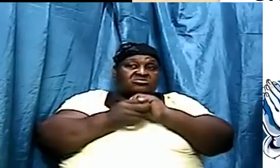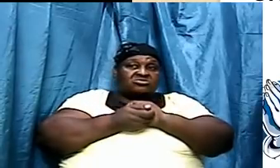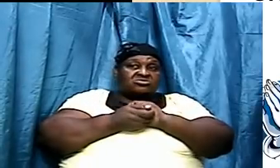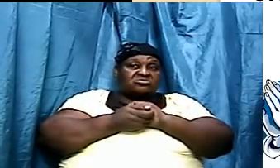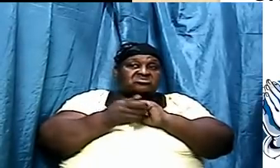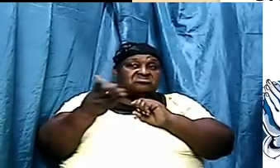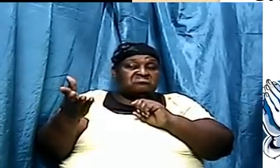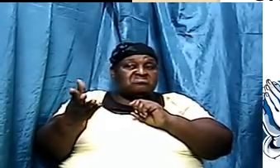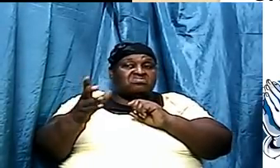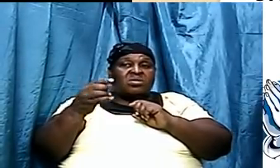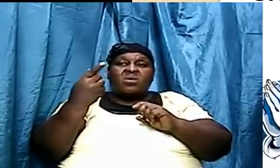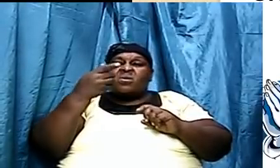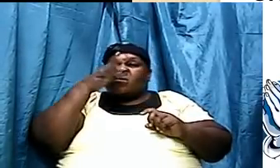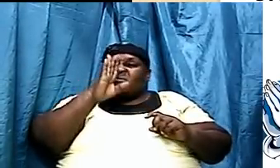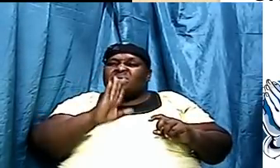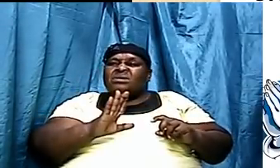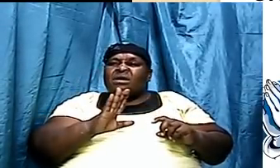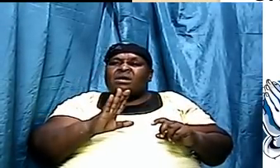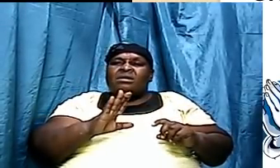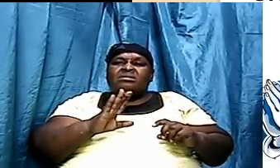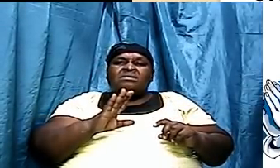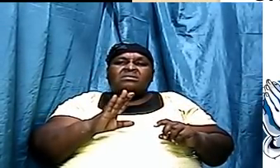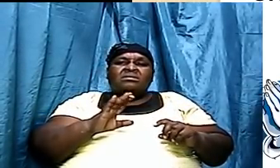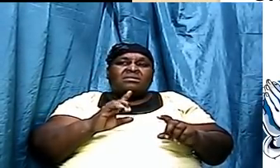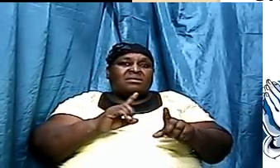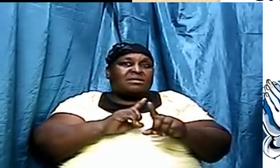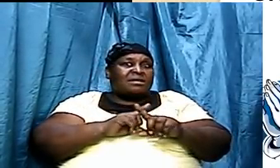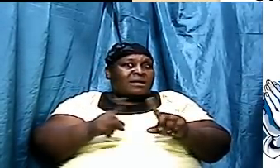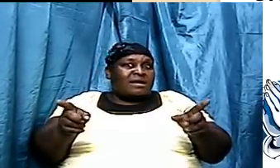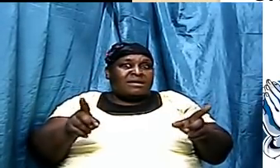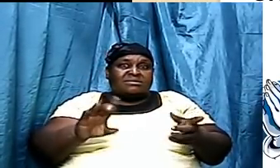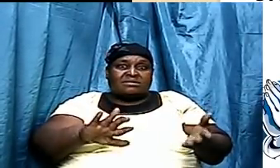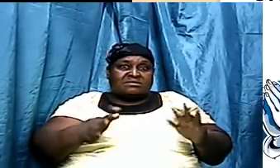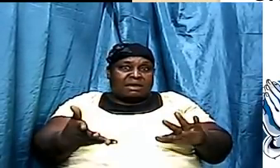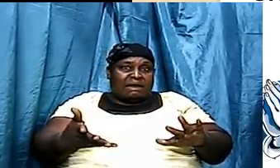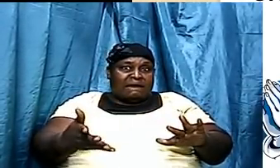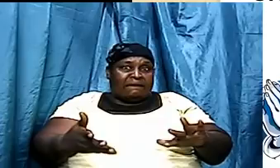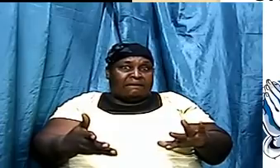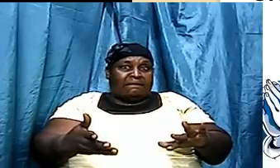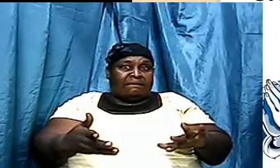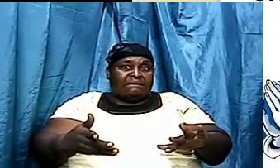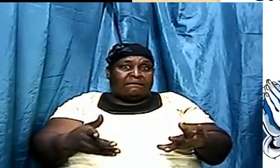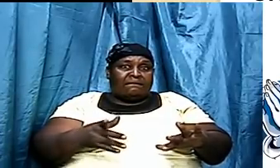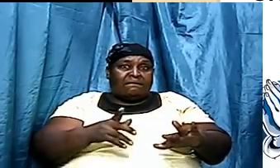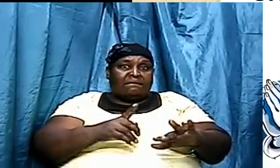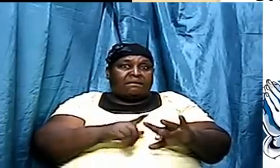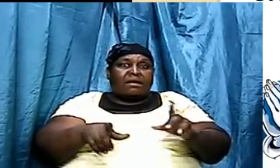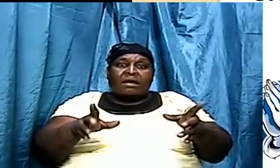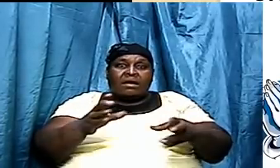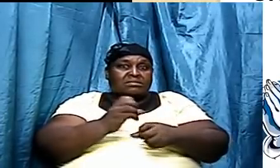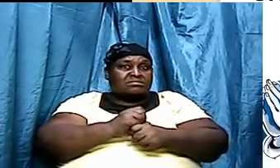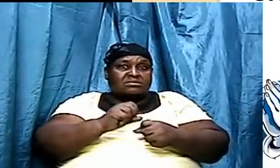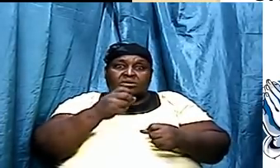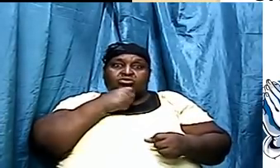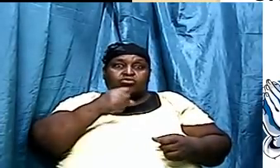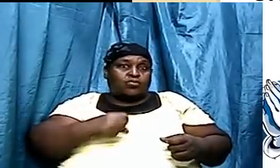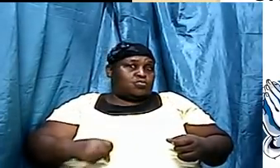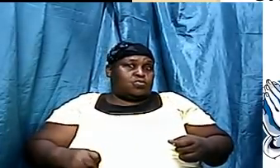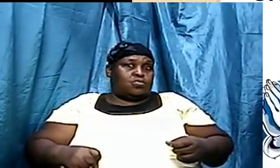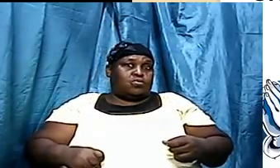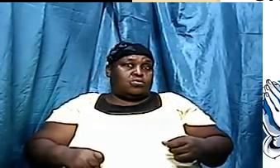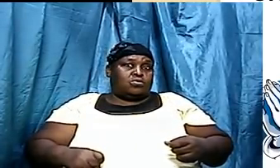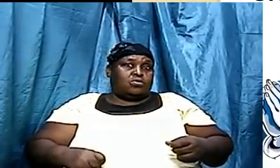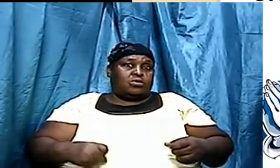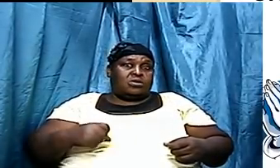only God alone is immutable only God alone is the same yesterday and today and forever even some